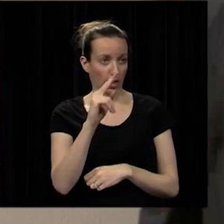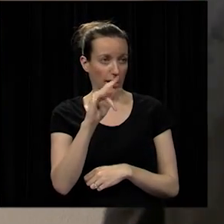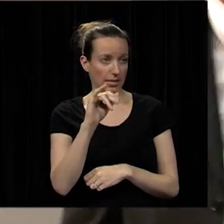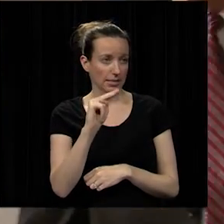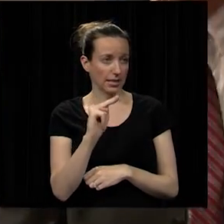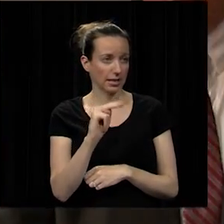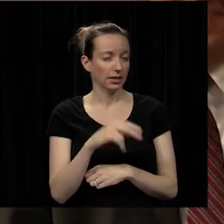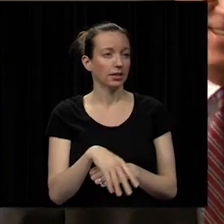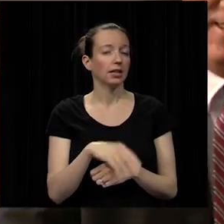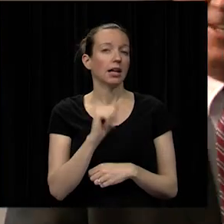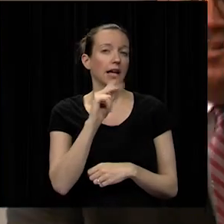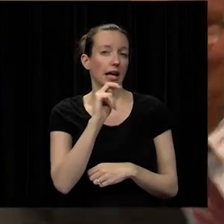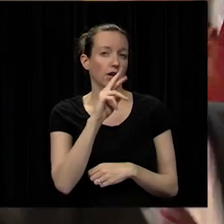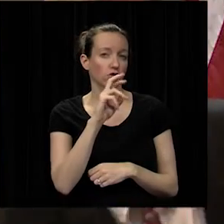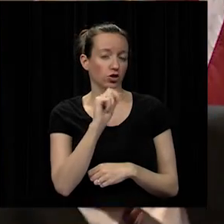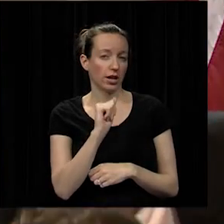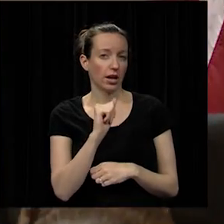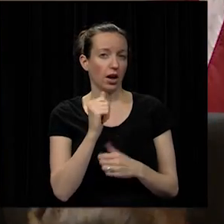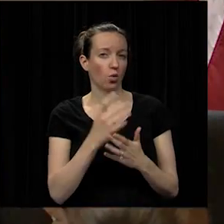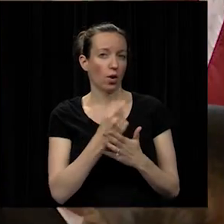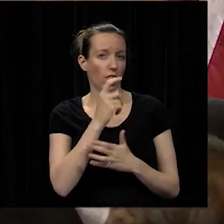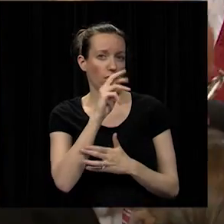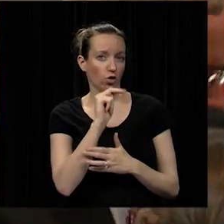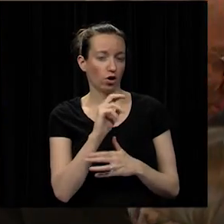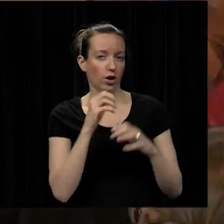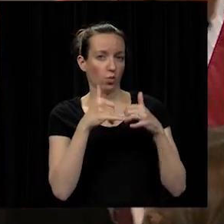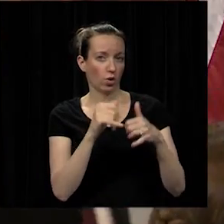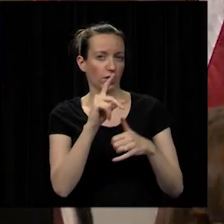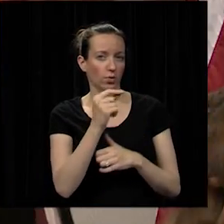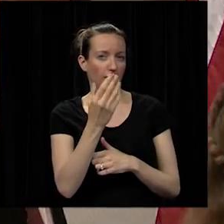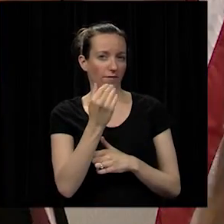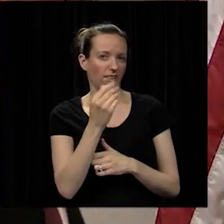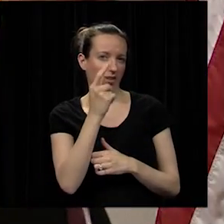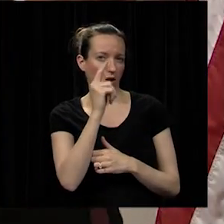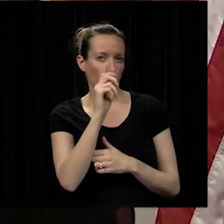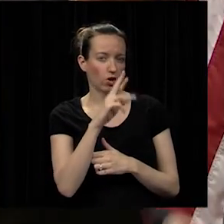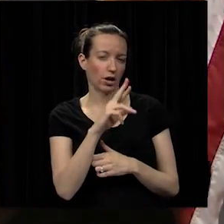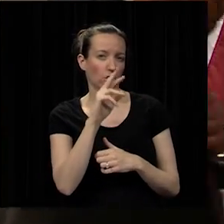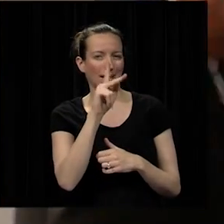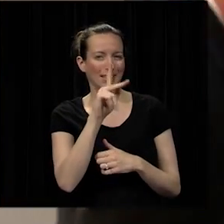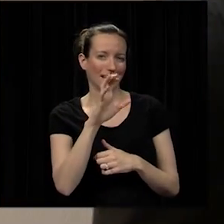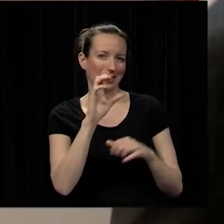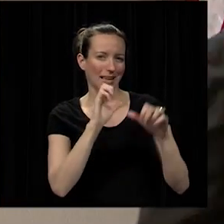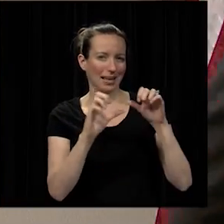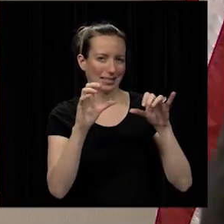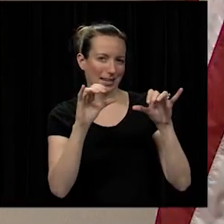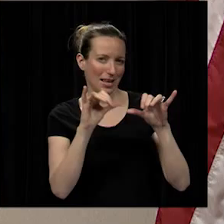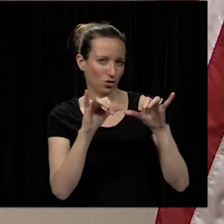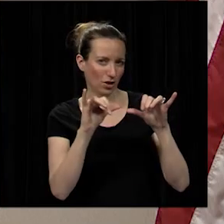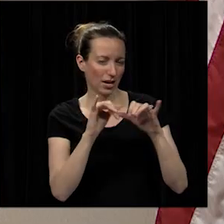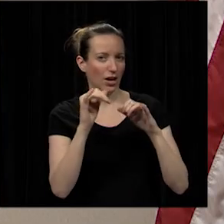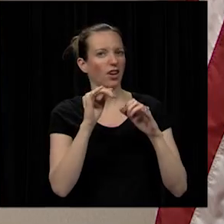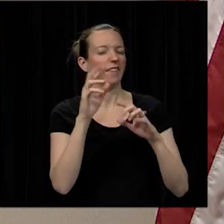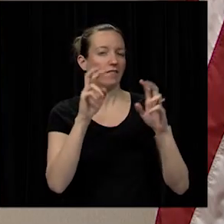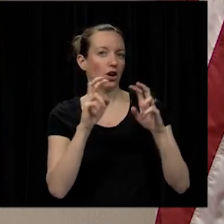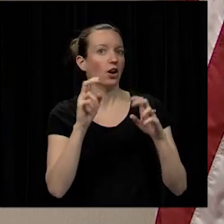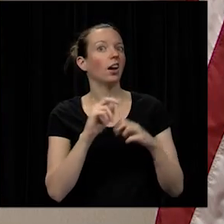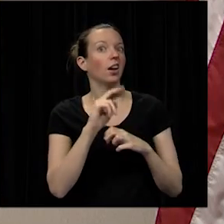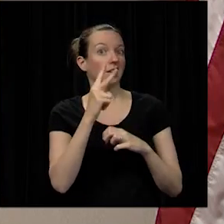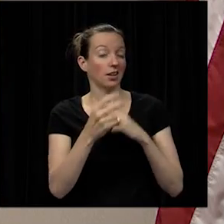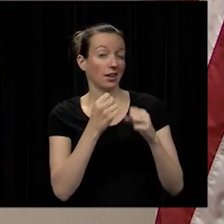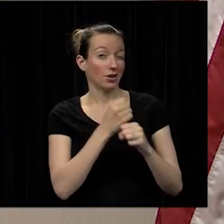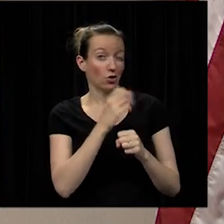Andrea won the Grand Award at the 2015 Greater Kansas City Science and Engineering Fair. This is the second year in a row she has won the Grand Award.